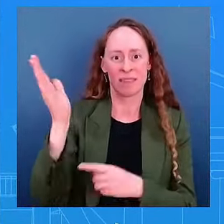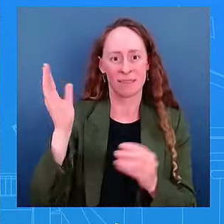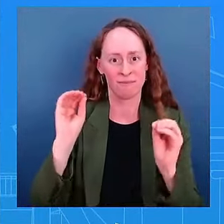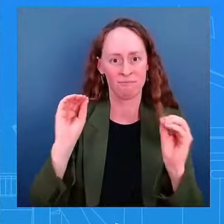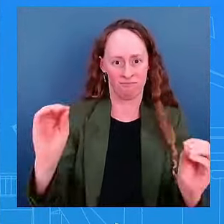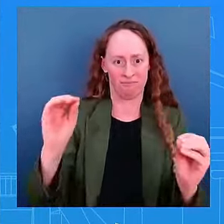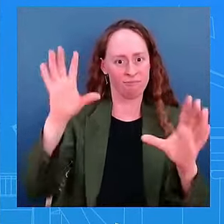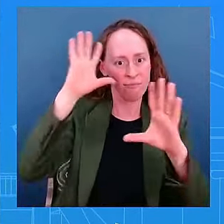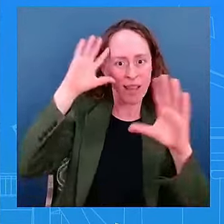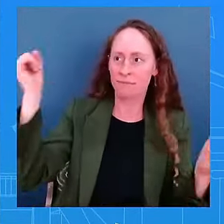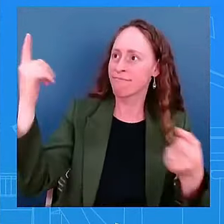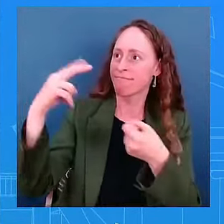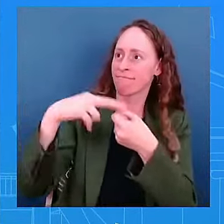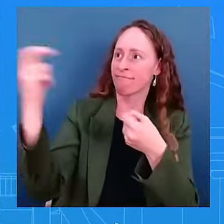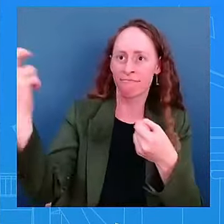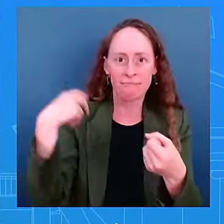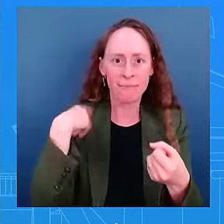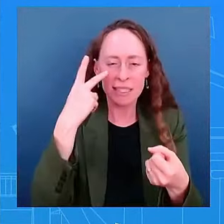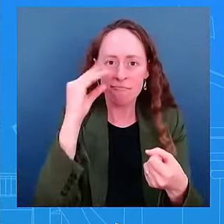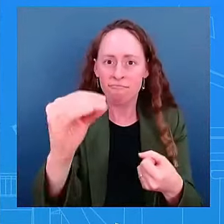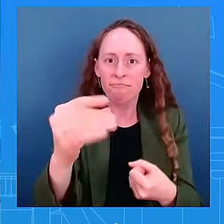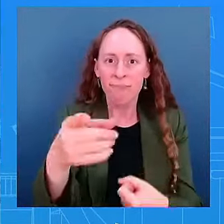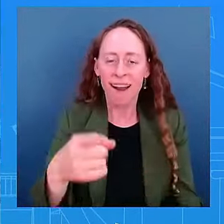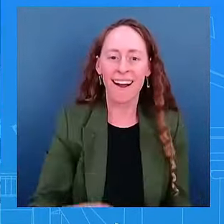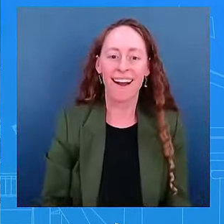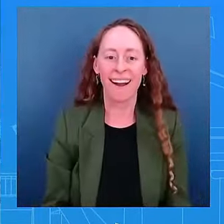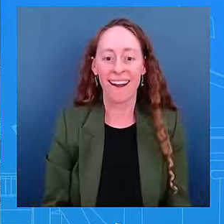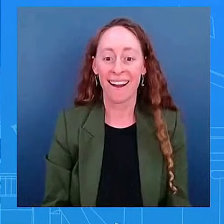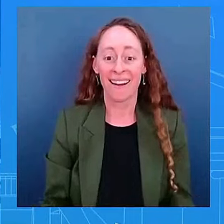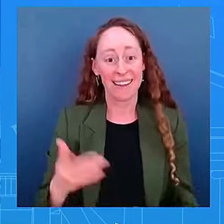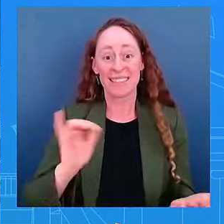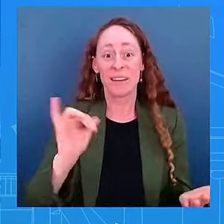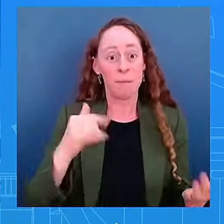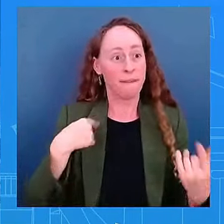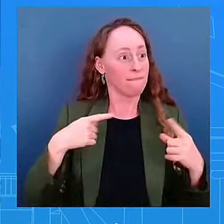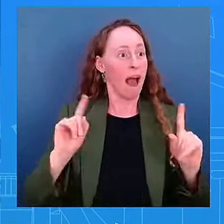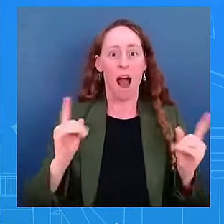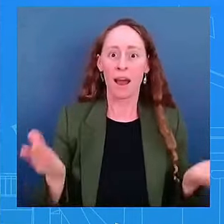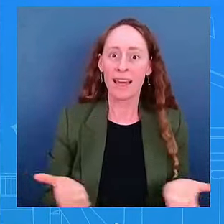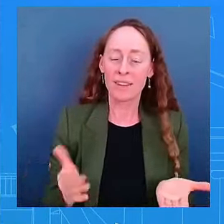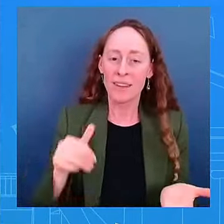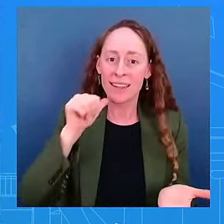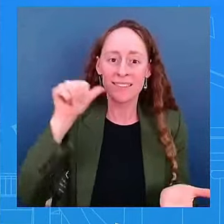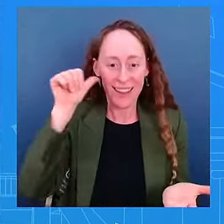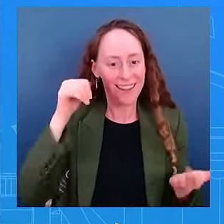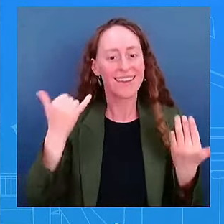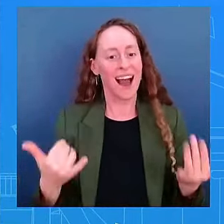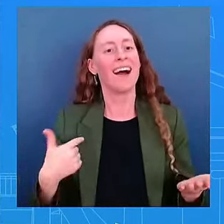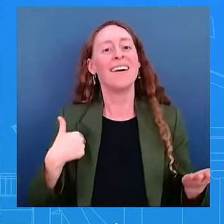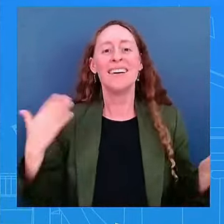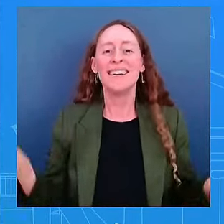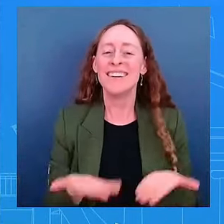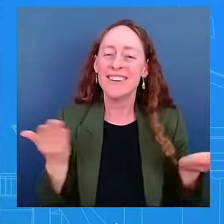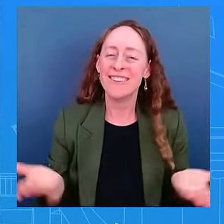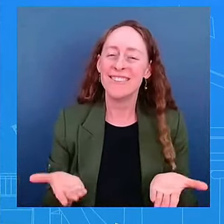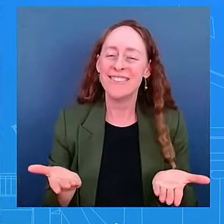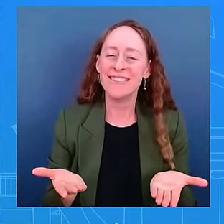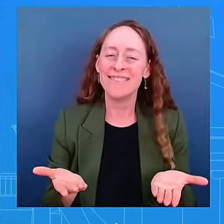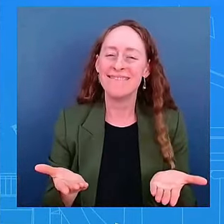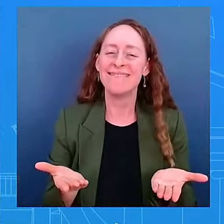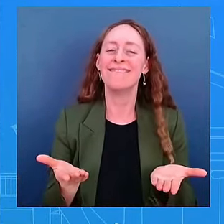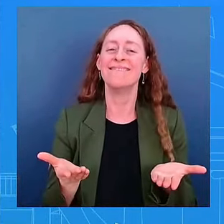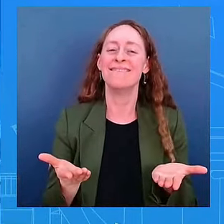yesterday. And now I'm here taking your questions. Thank you. And I've taken about three or four at this point from you. Well,